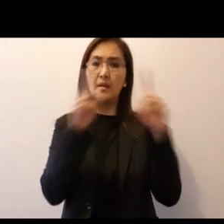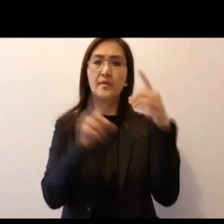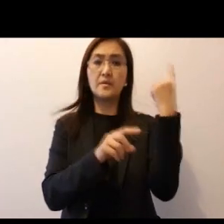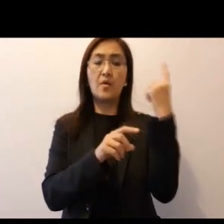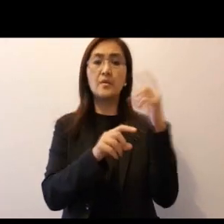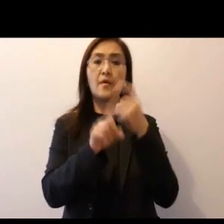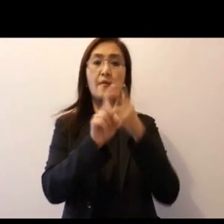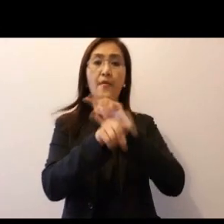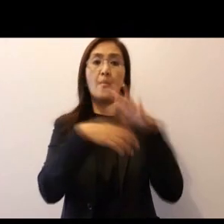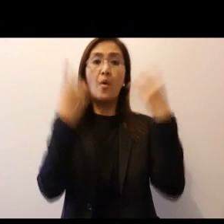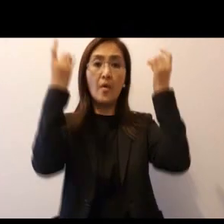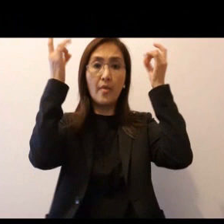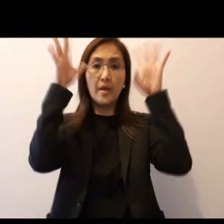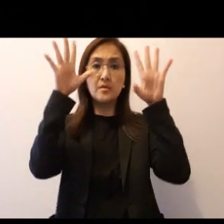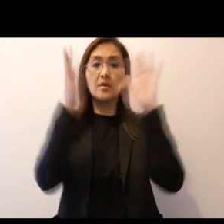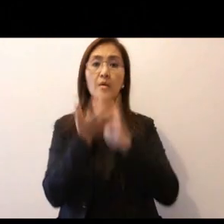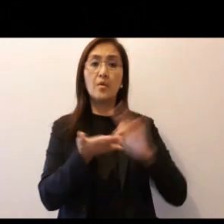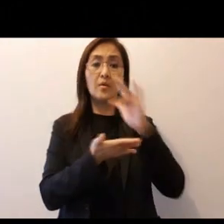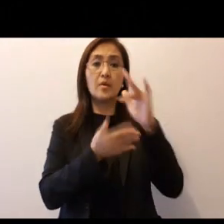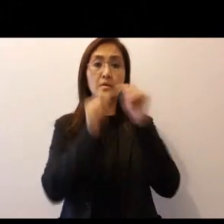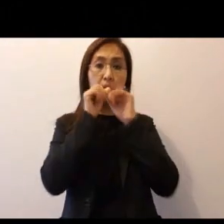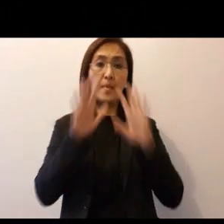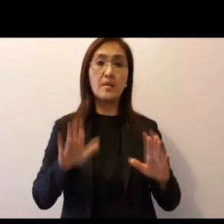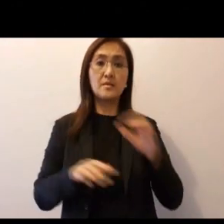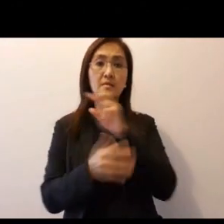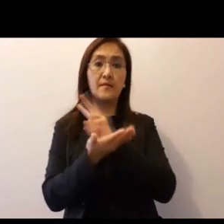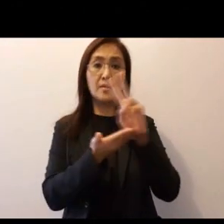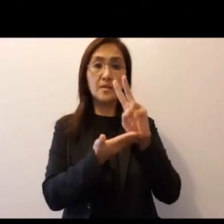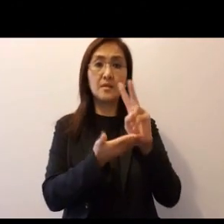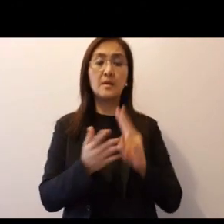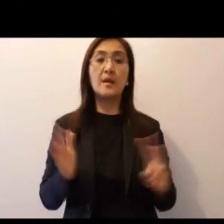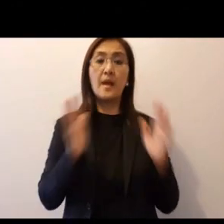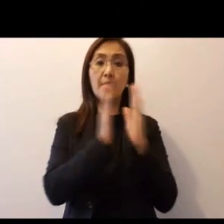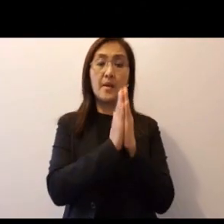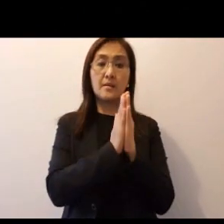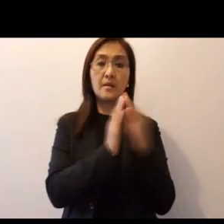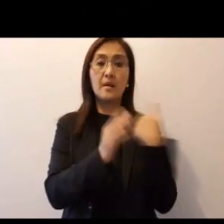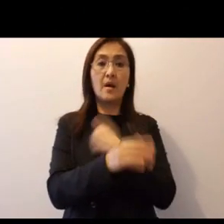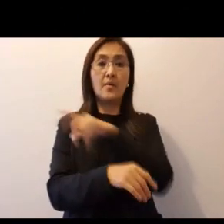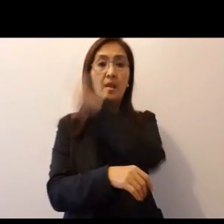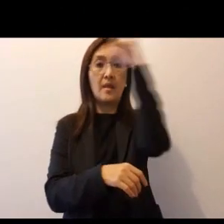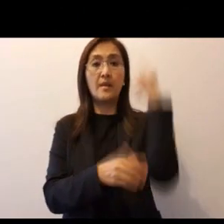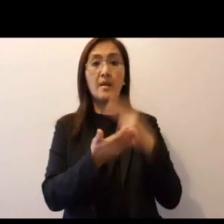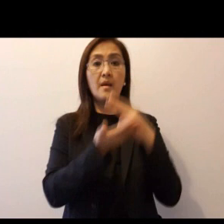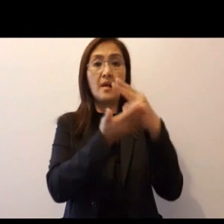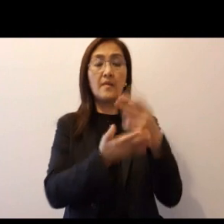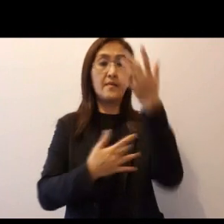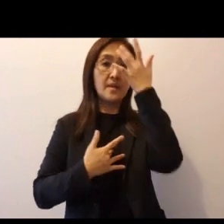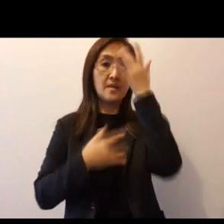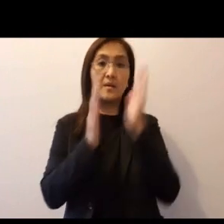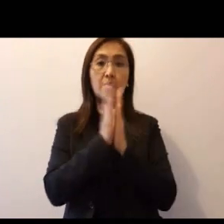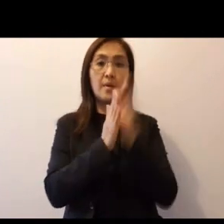deliver us always from all dangers, O glorious and blessed Virgin. Amen. Our Lady,